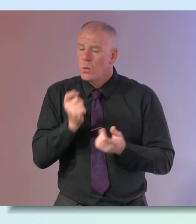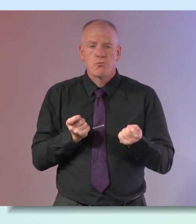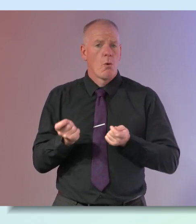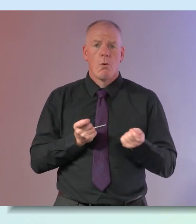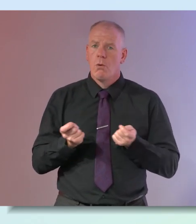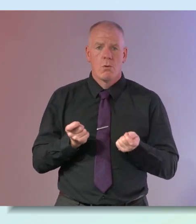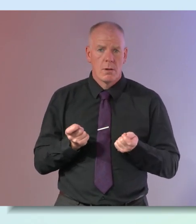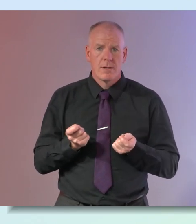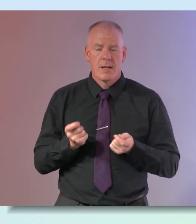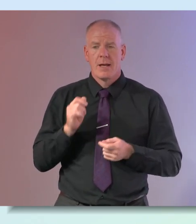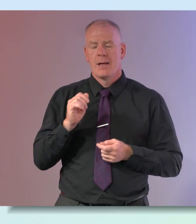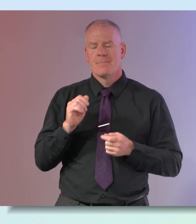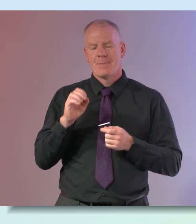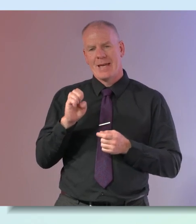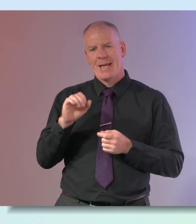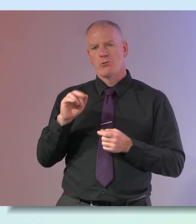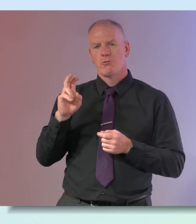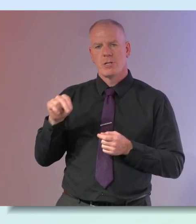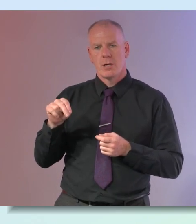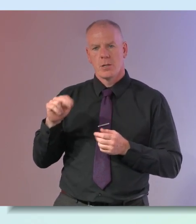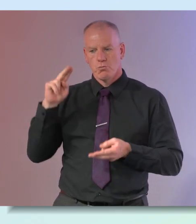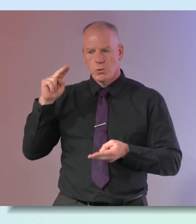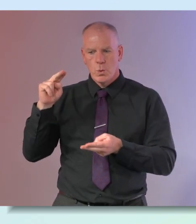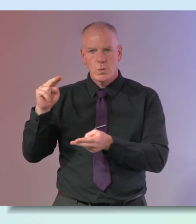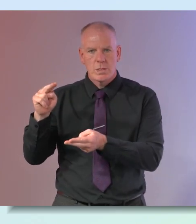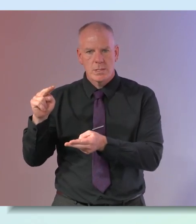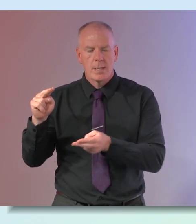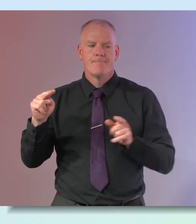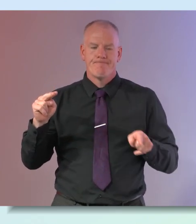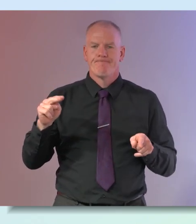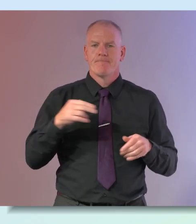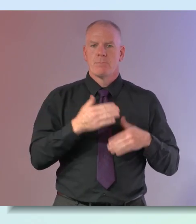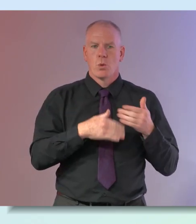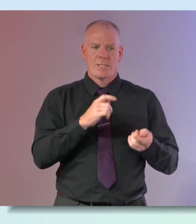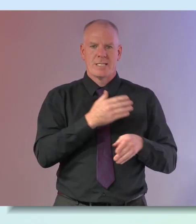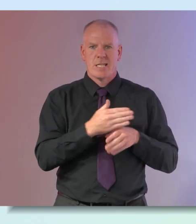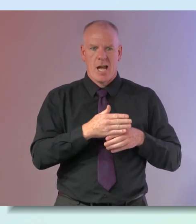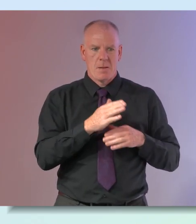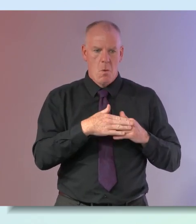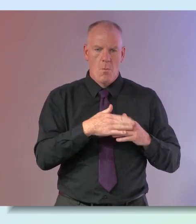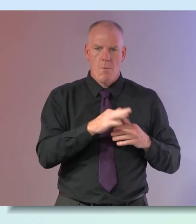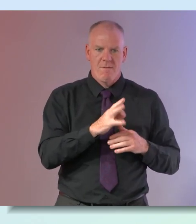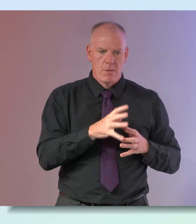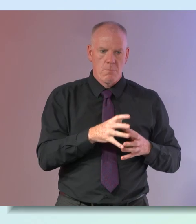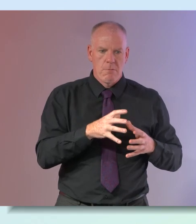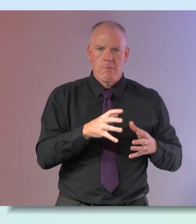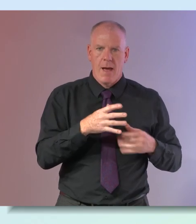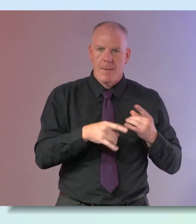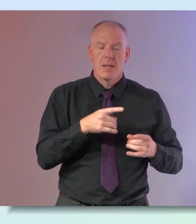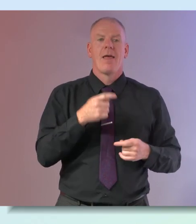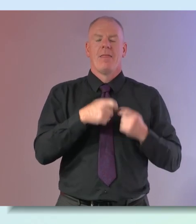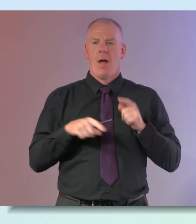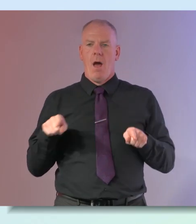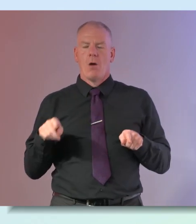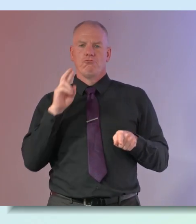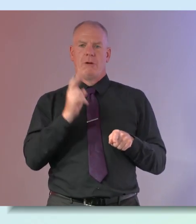that insulin or that estrogen is dropping off and those processes have begun and it's time then for women to